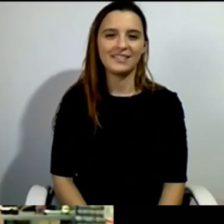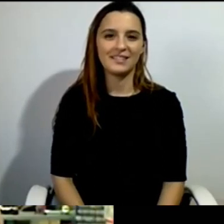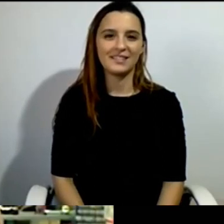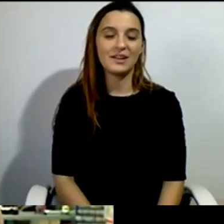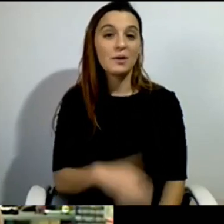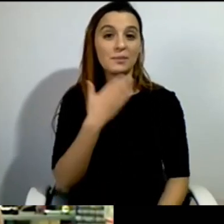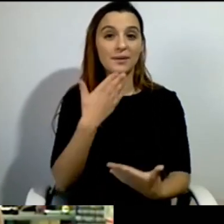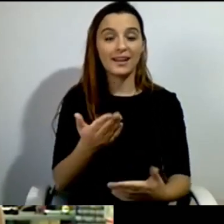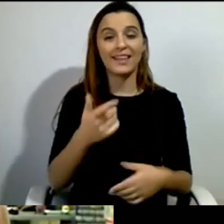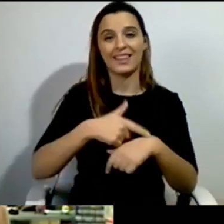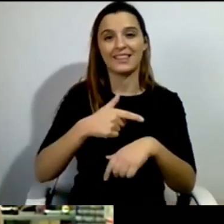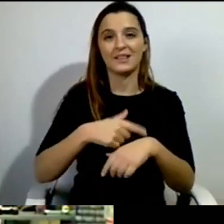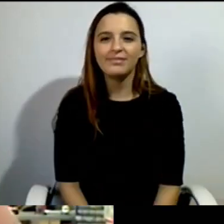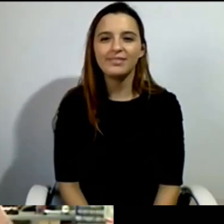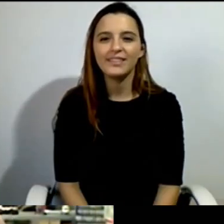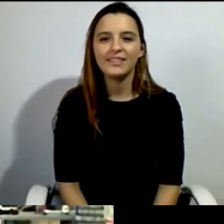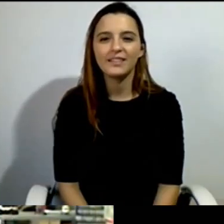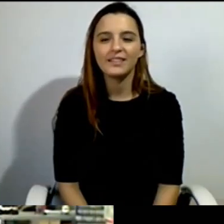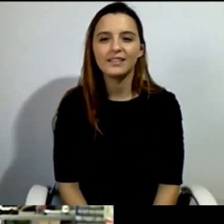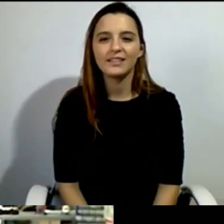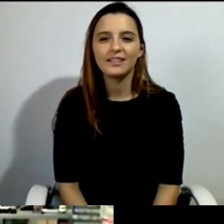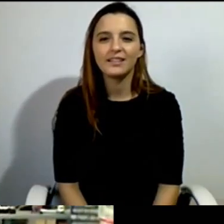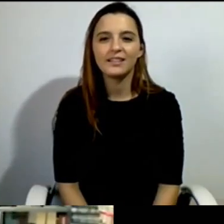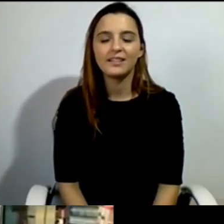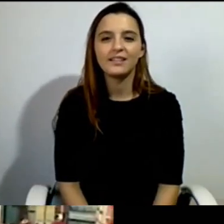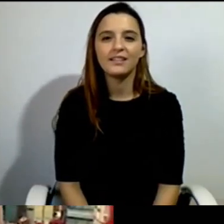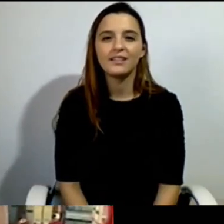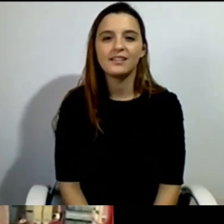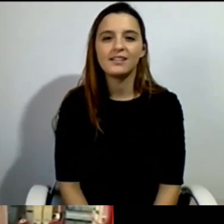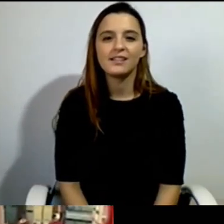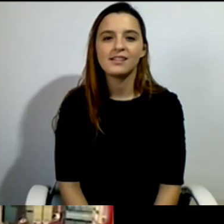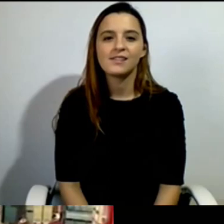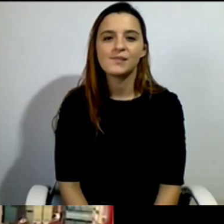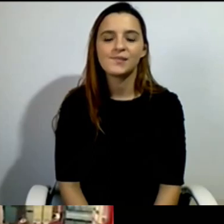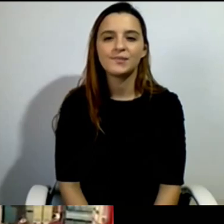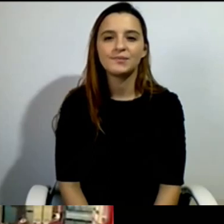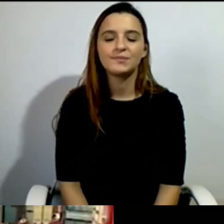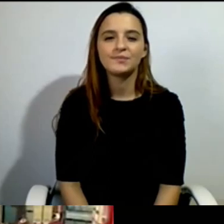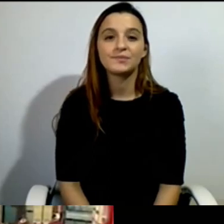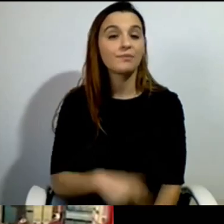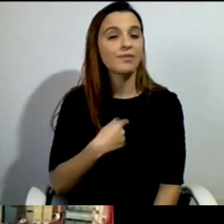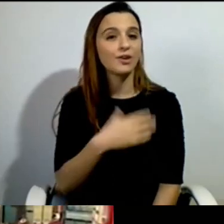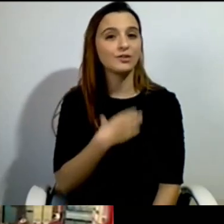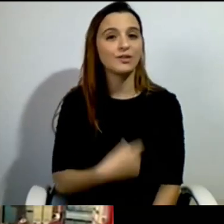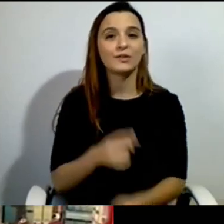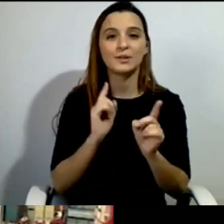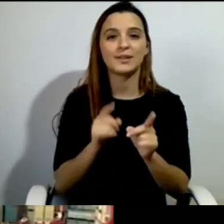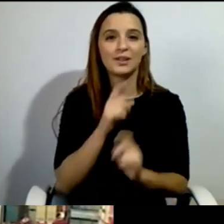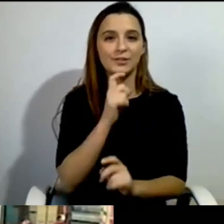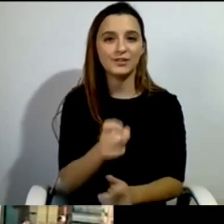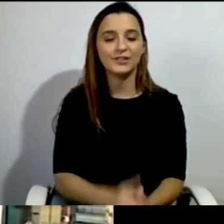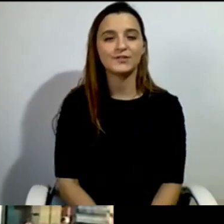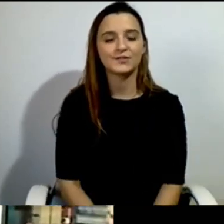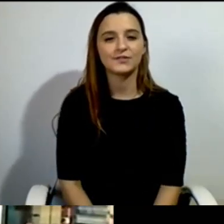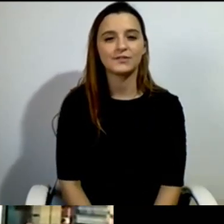So, when you want, you can start. I think I would like to start with a warning. I think it's very